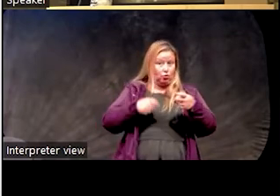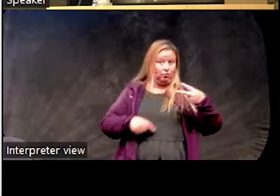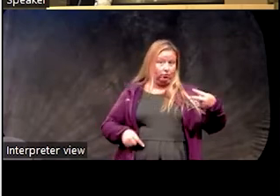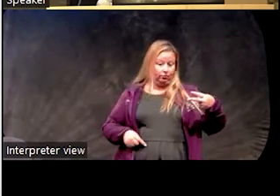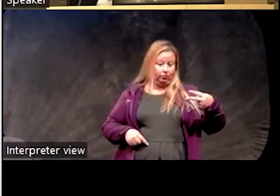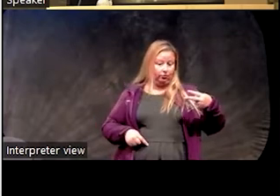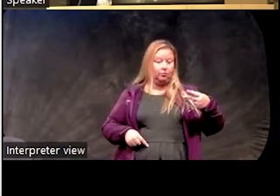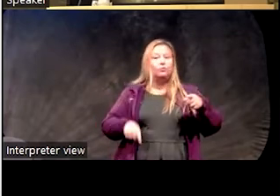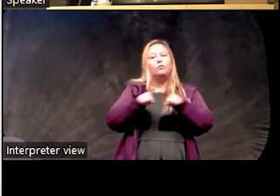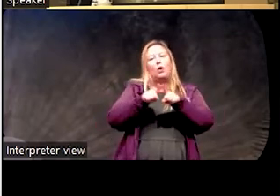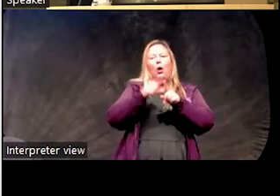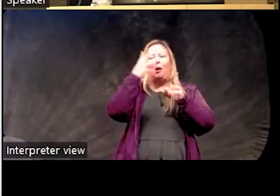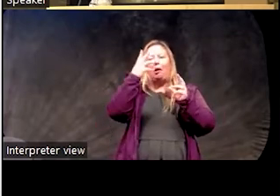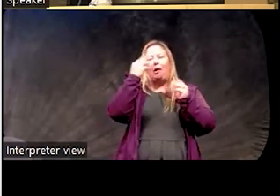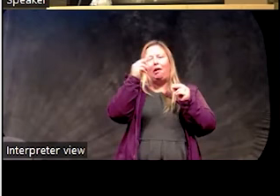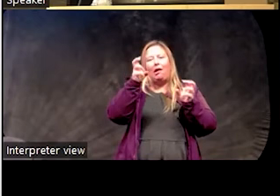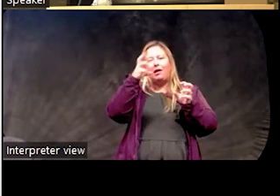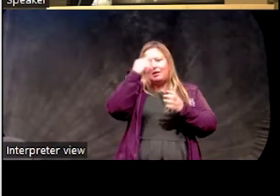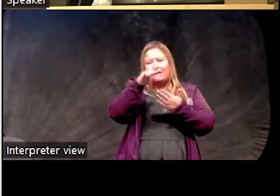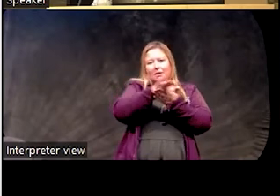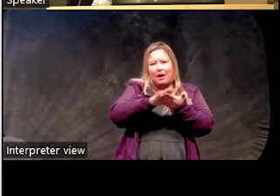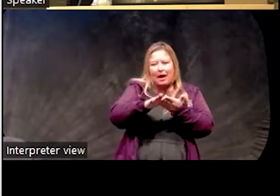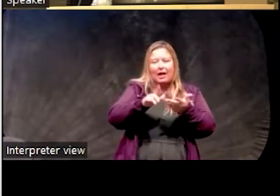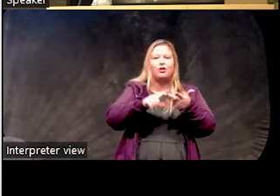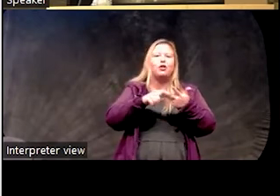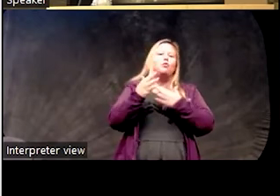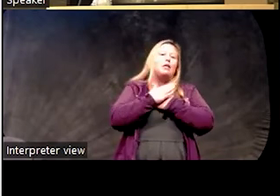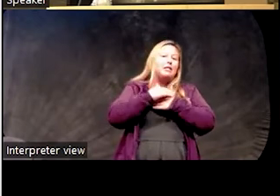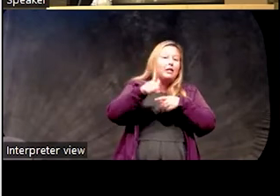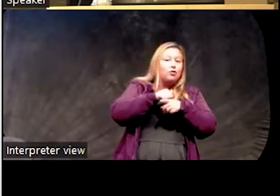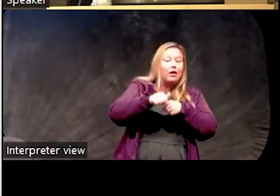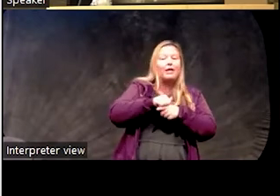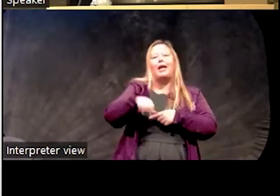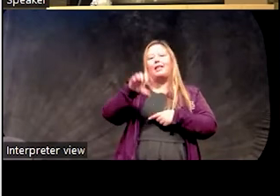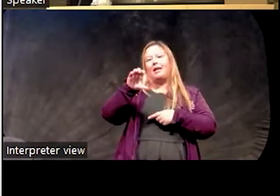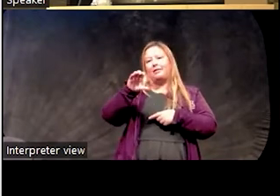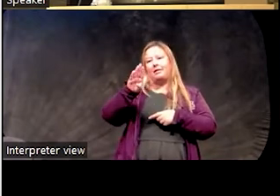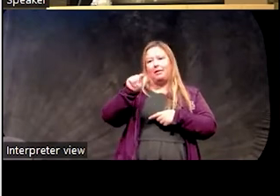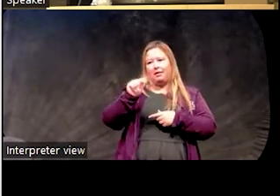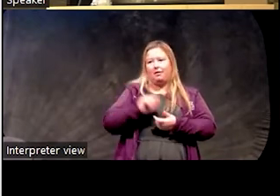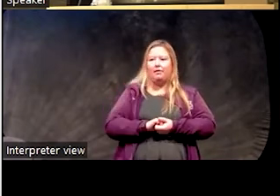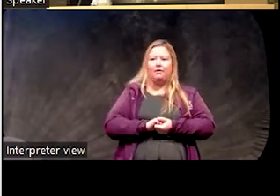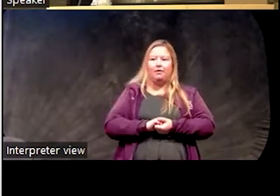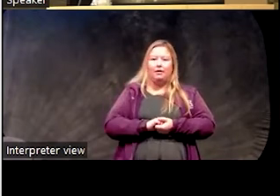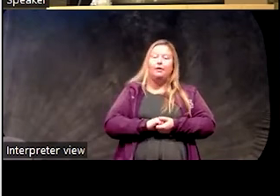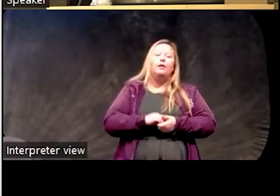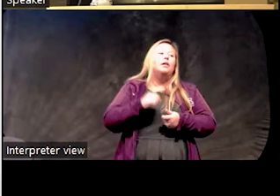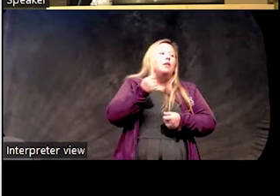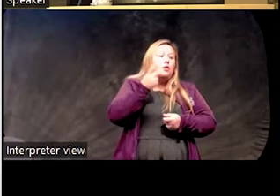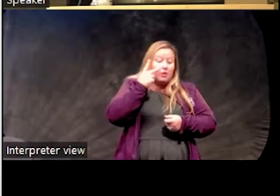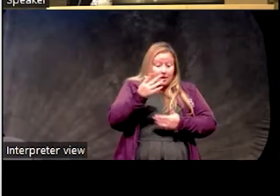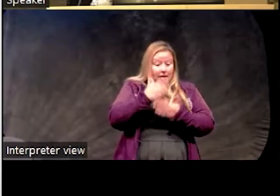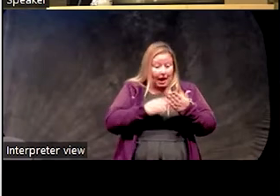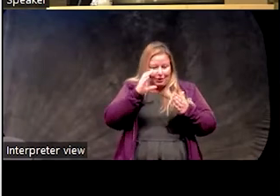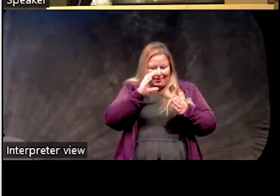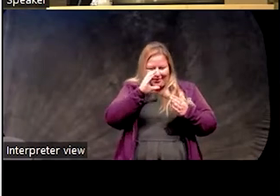as well as sleep hygiene, relaxation training, and cognitive therapy. So a lot of people will go to their doctors, as you can see in